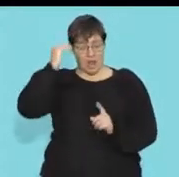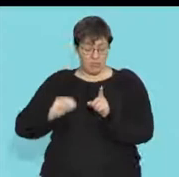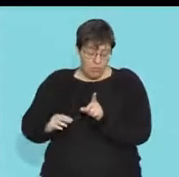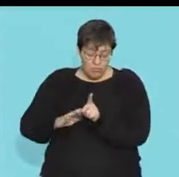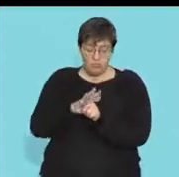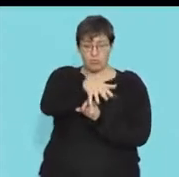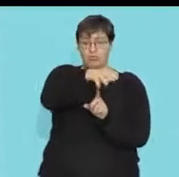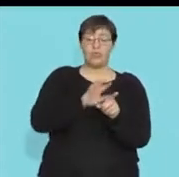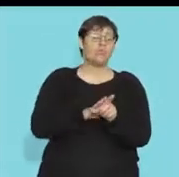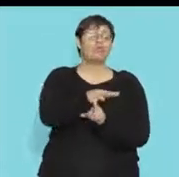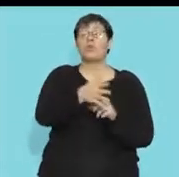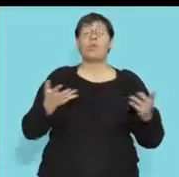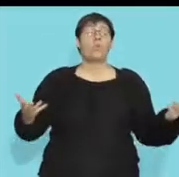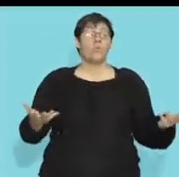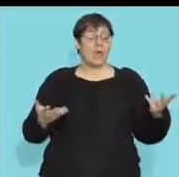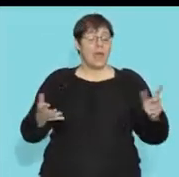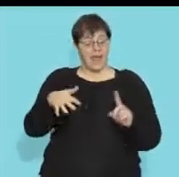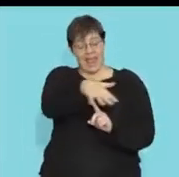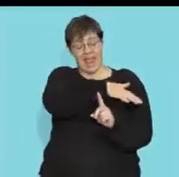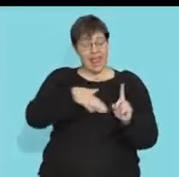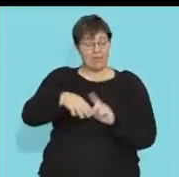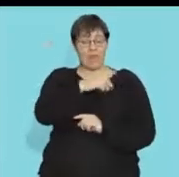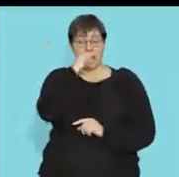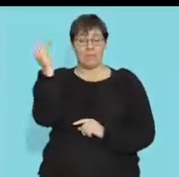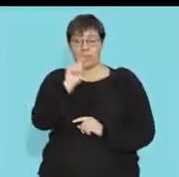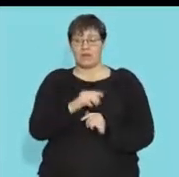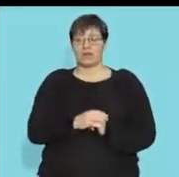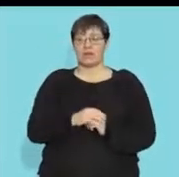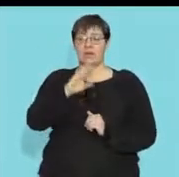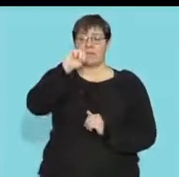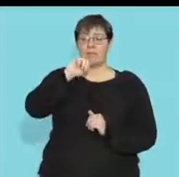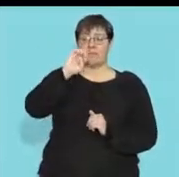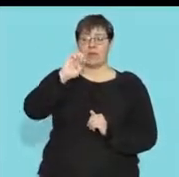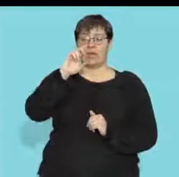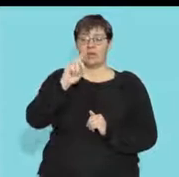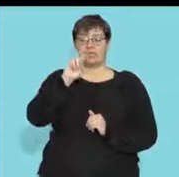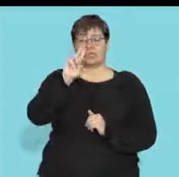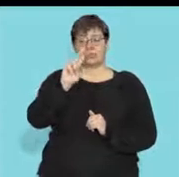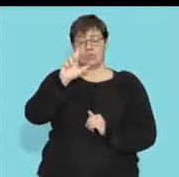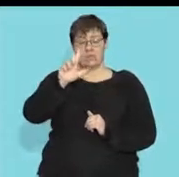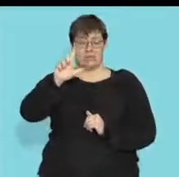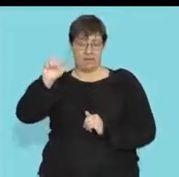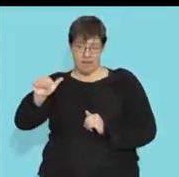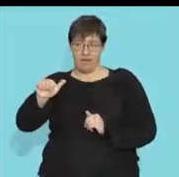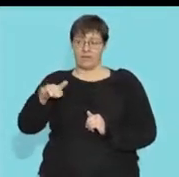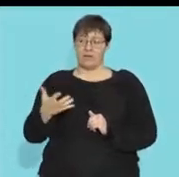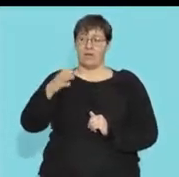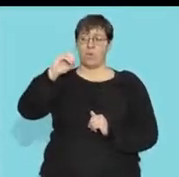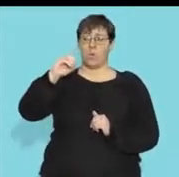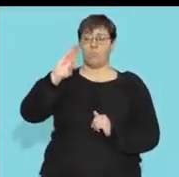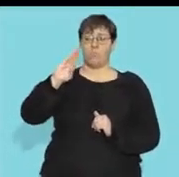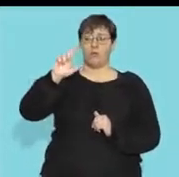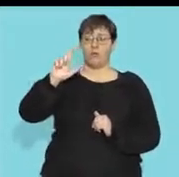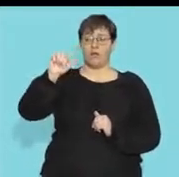specifically an area called the medulla oblongata right